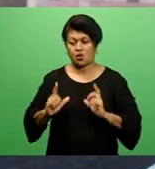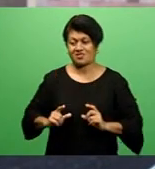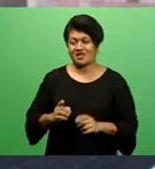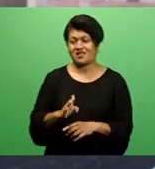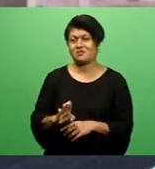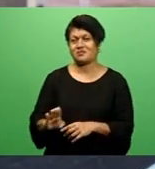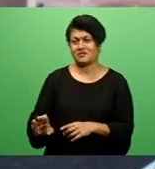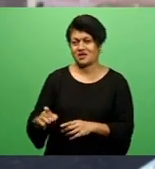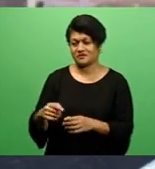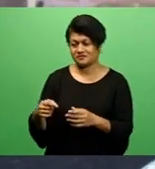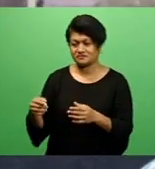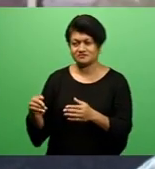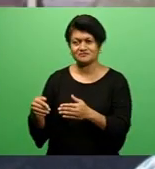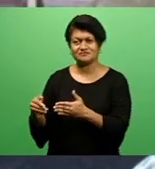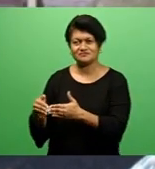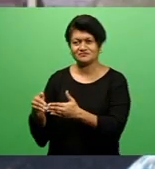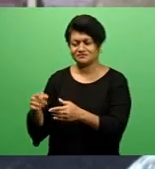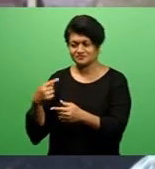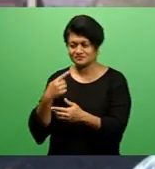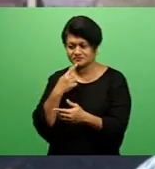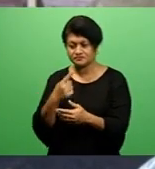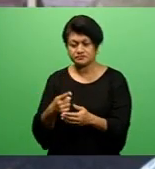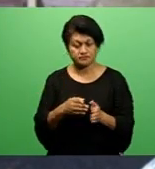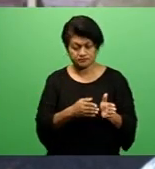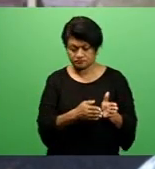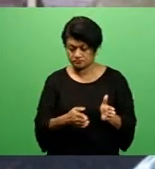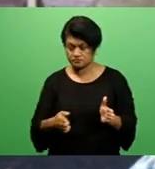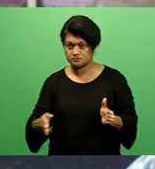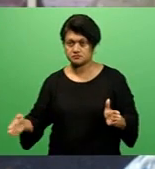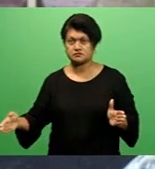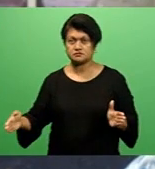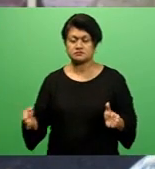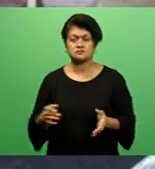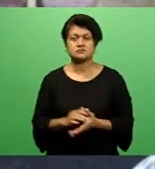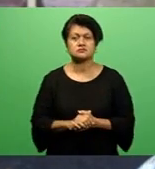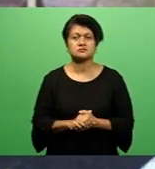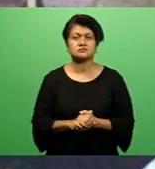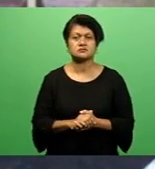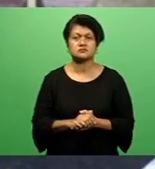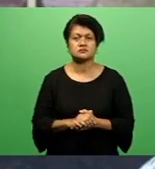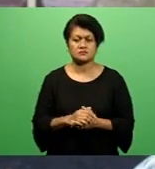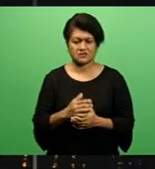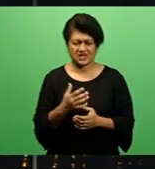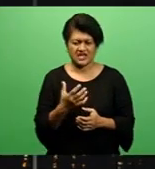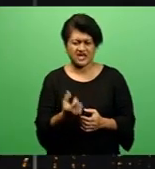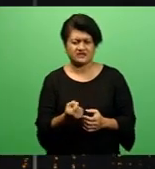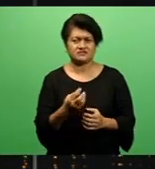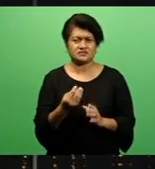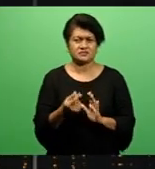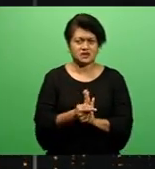again within those major phases we have sub-phases.